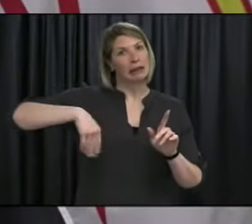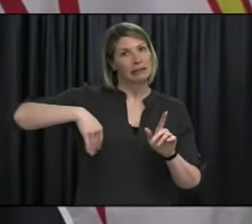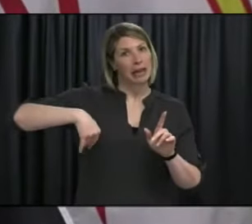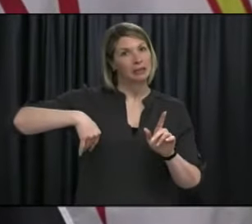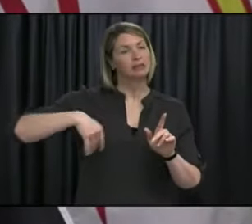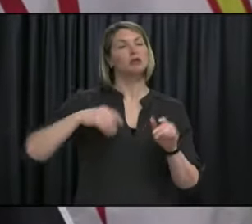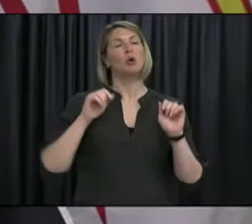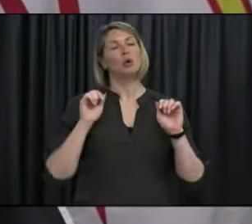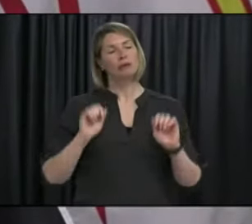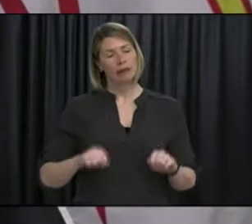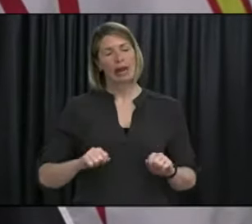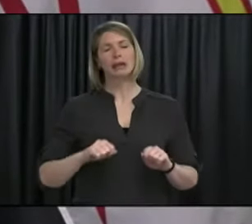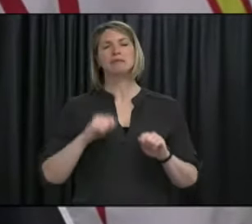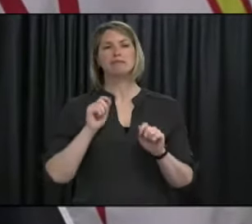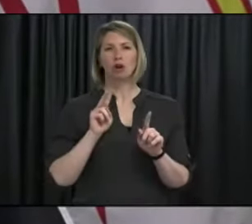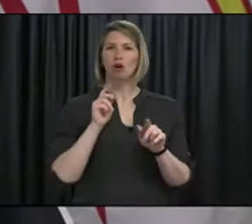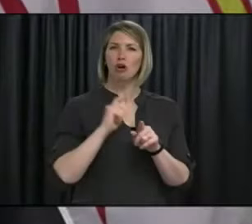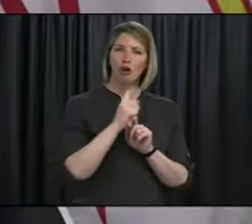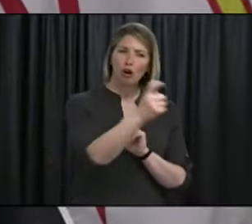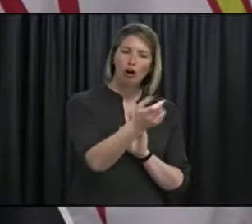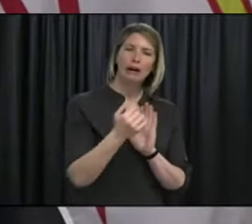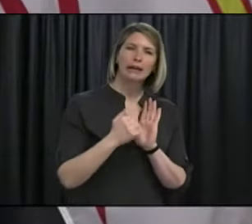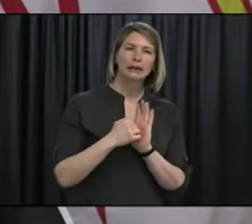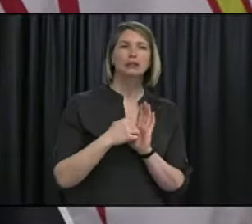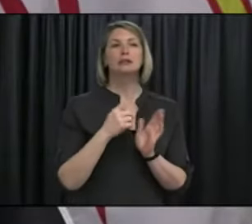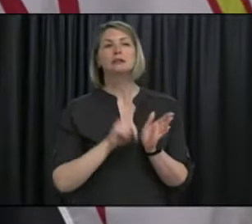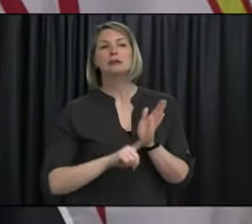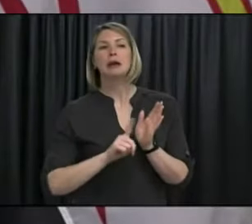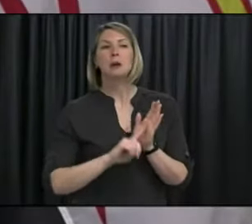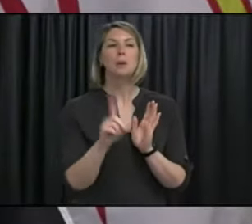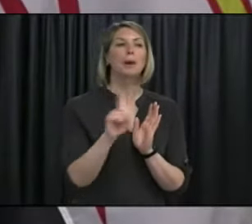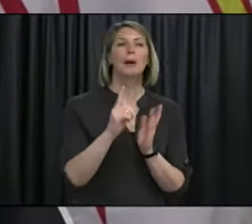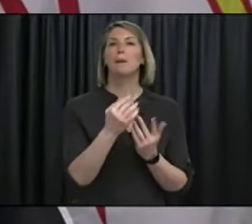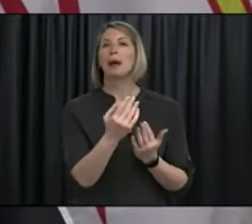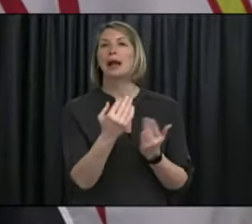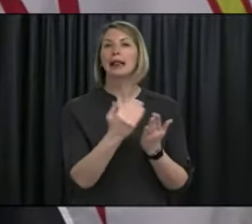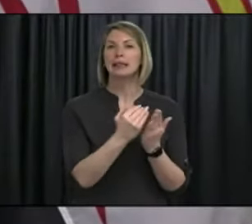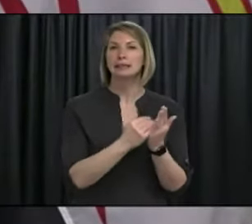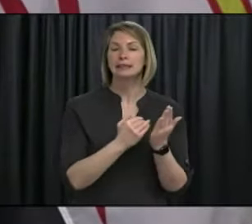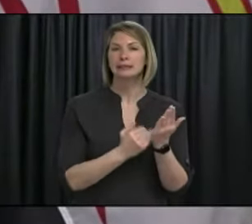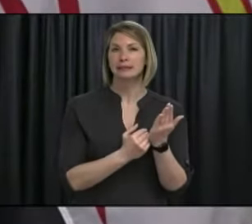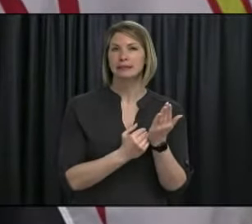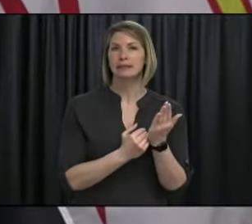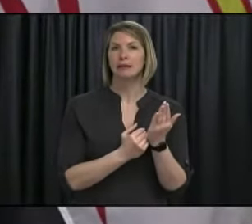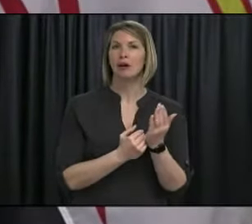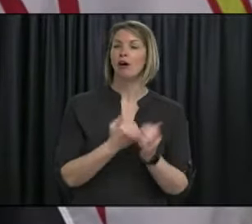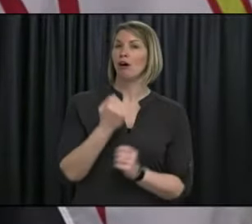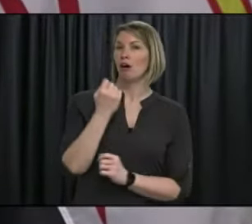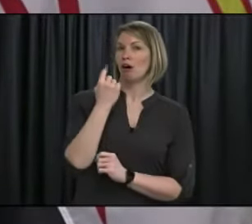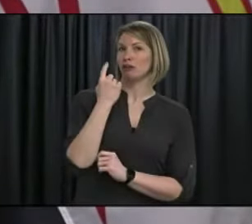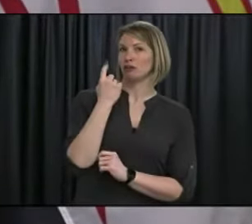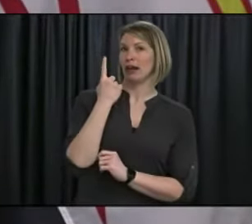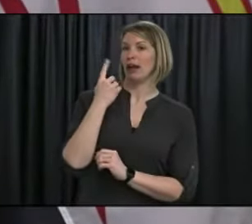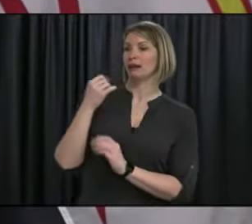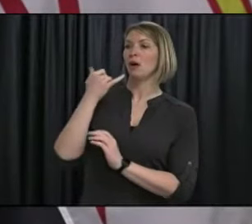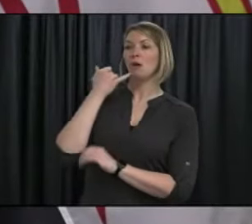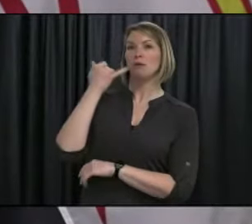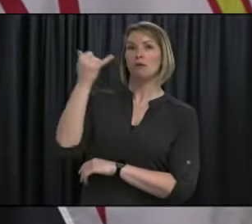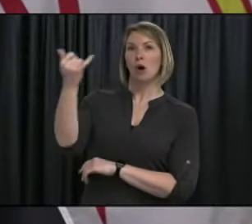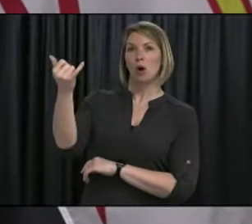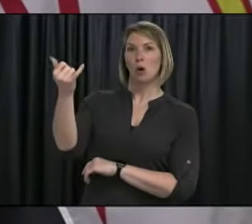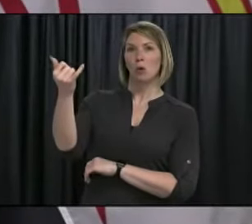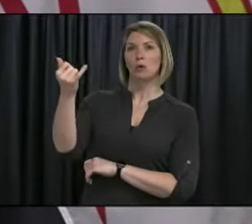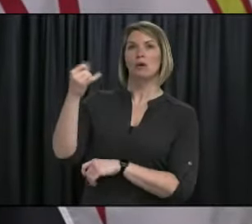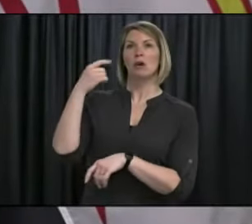Please note that the pre-registration telephone line is available only for pre-registration and the individuals